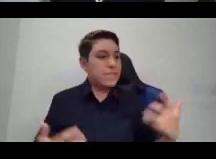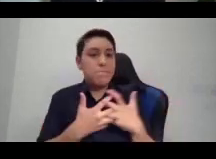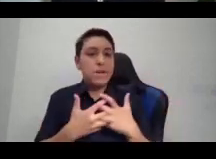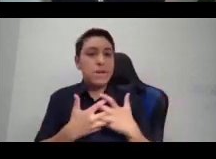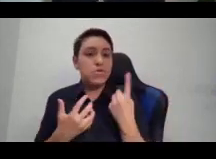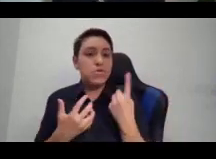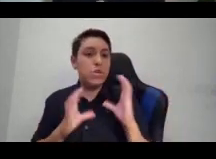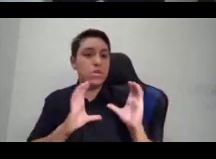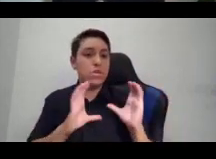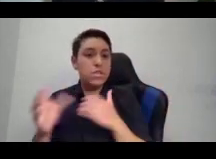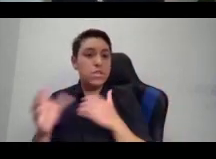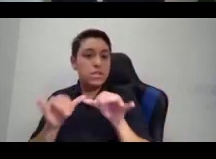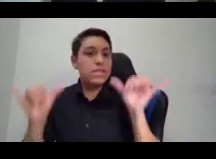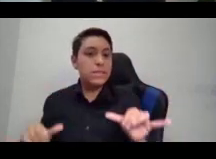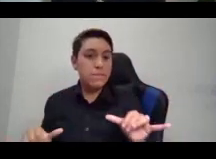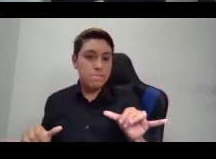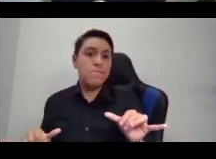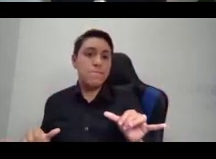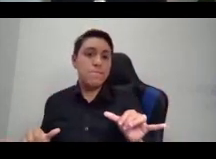system.